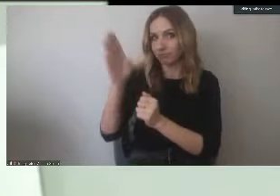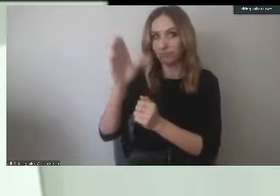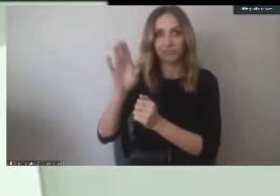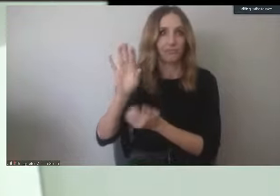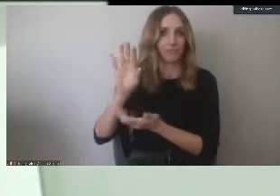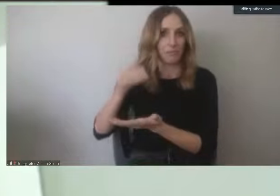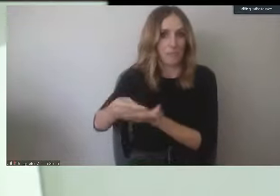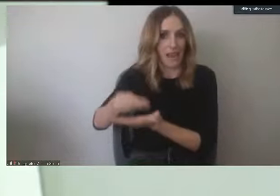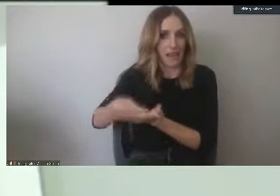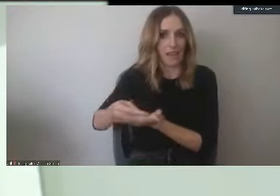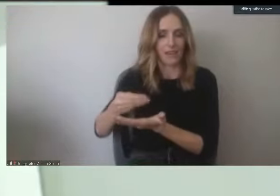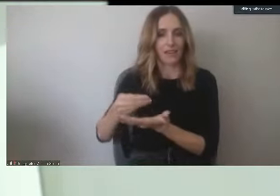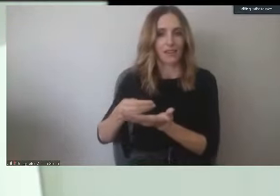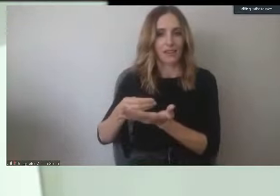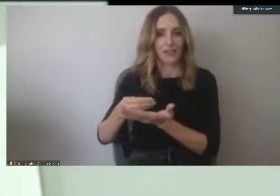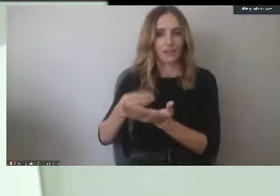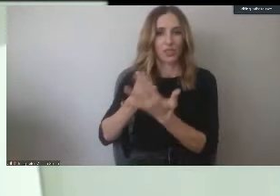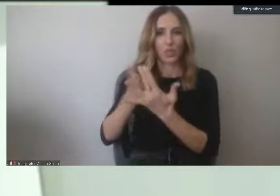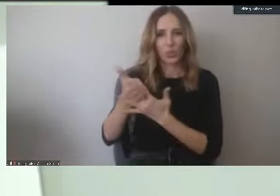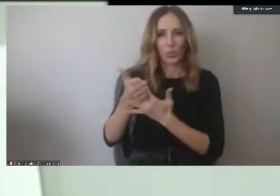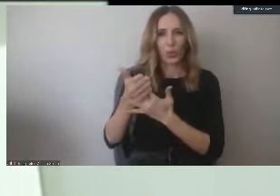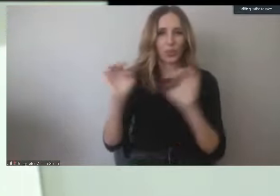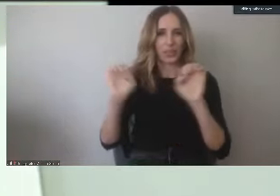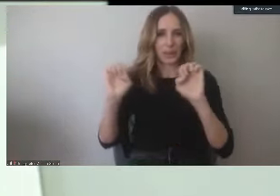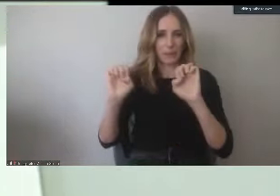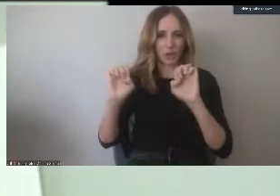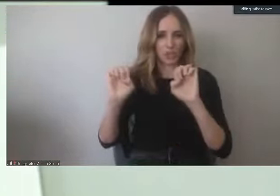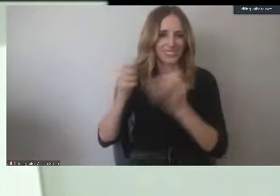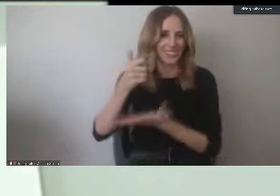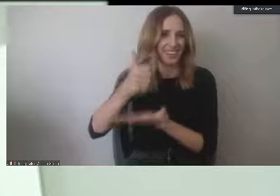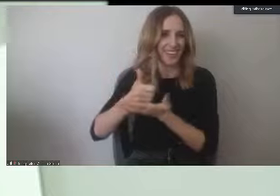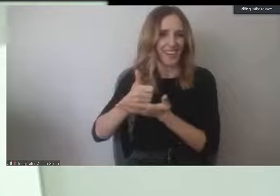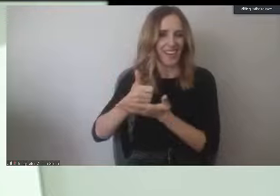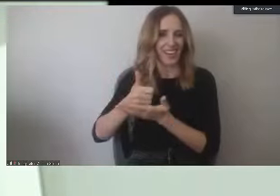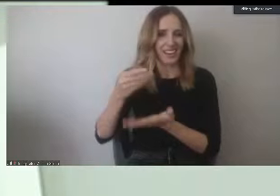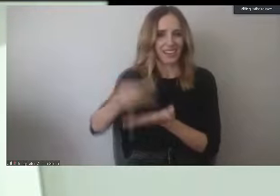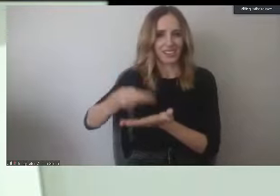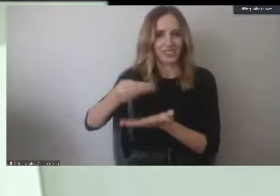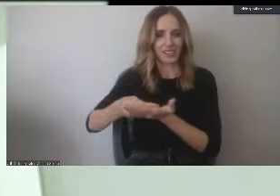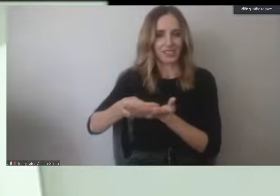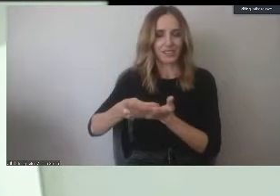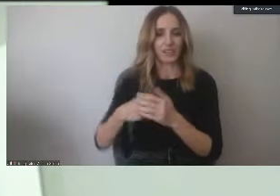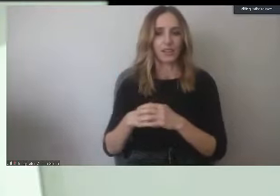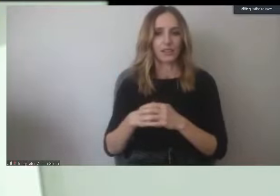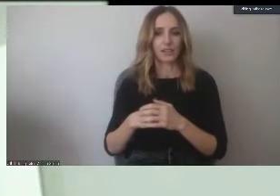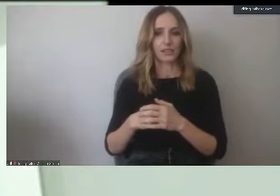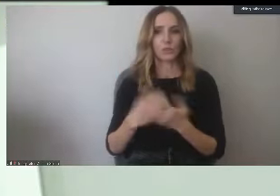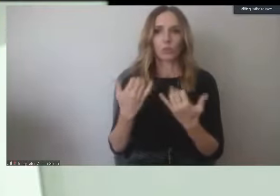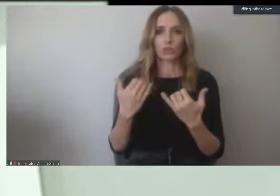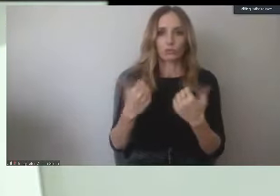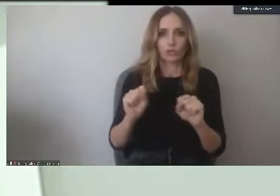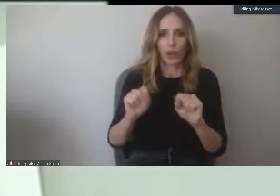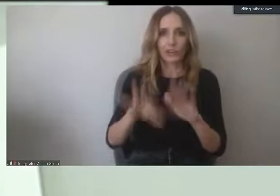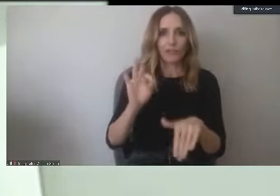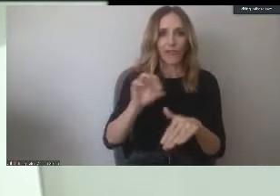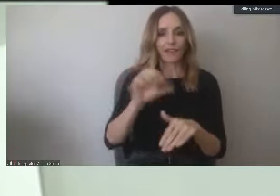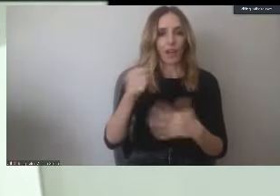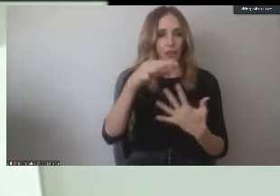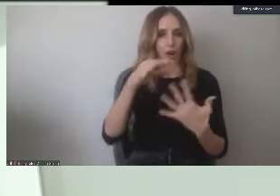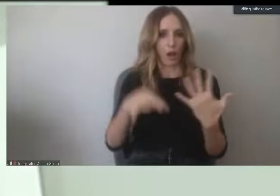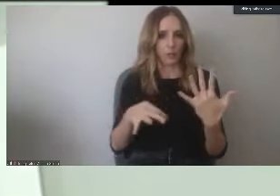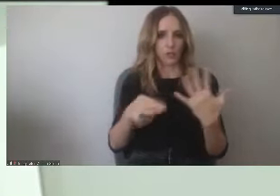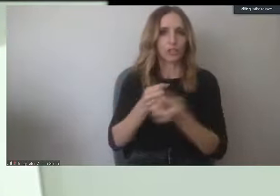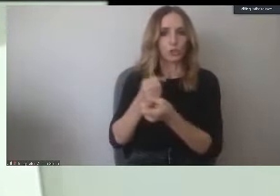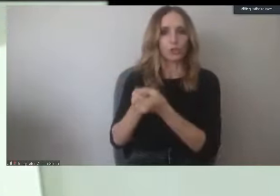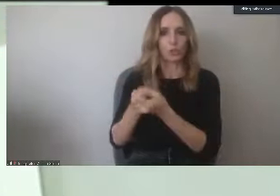through the emergency aid grant funds that are available through the CARES Act, we are trying to find ways, creative ways,